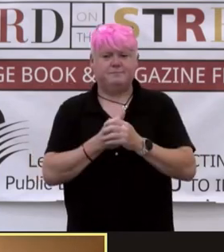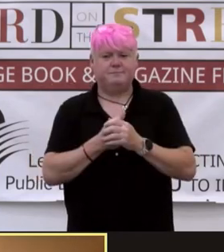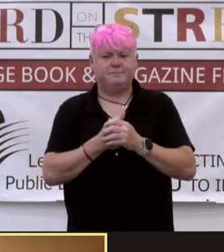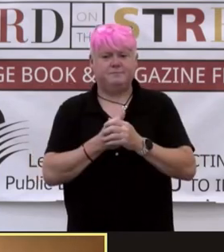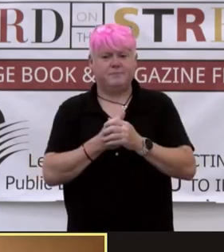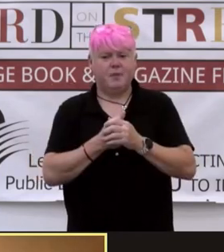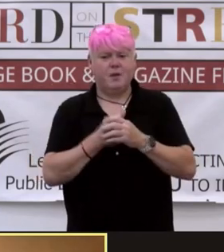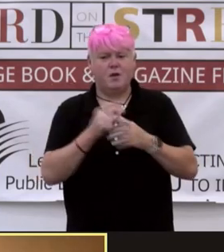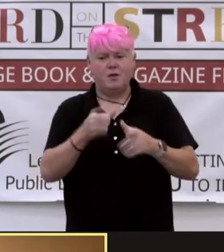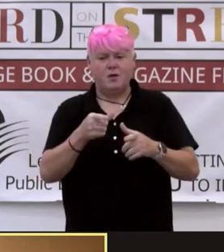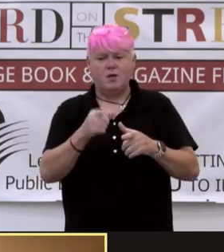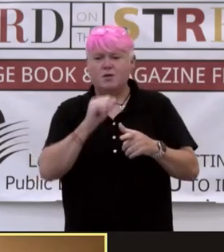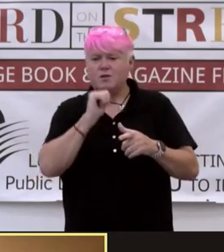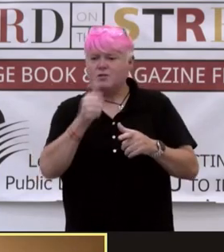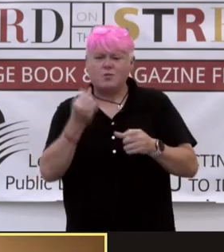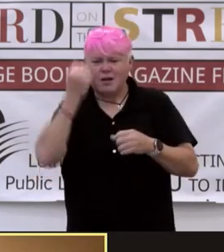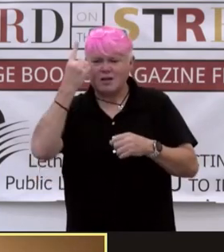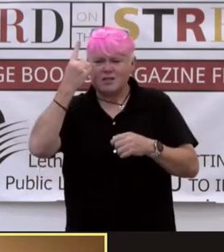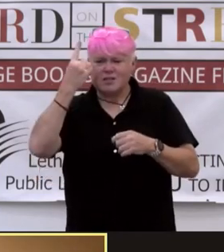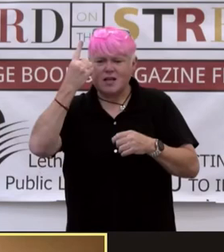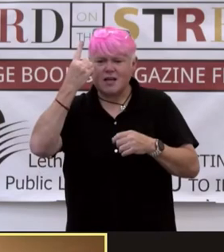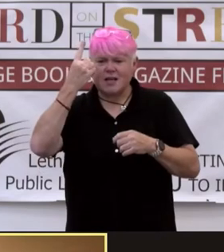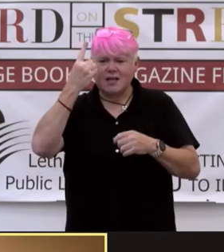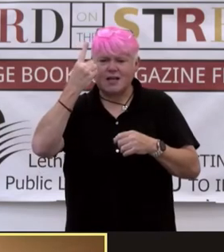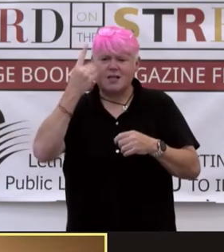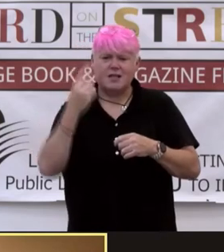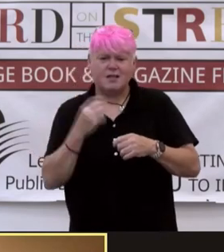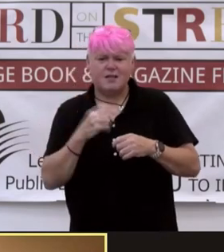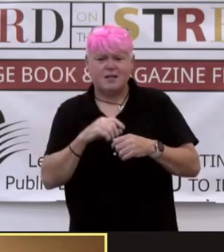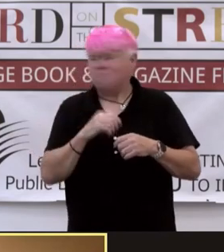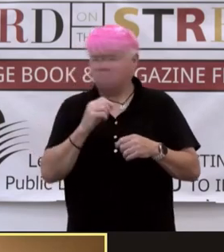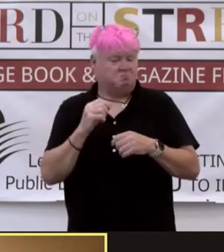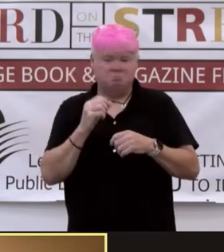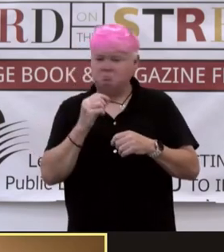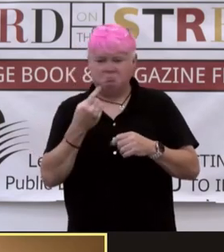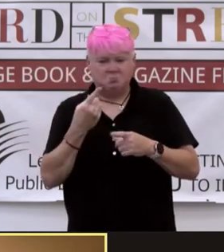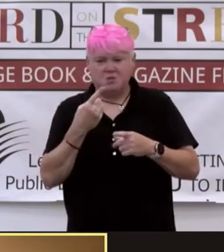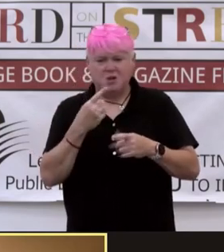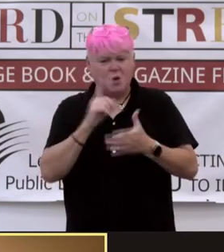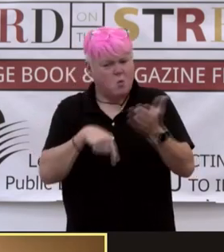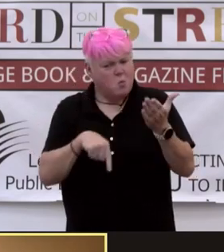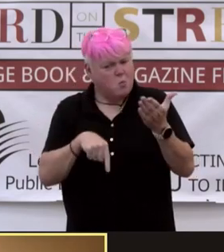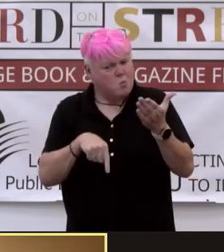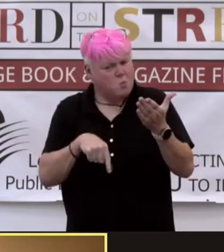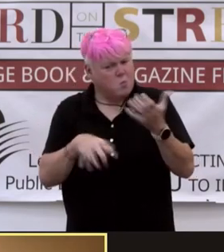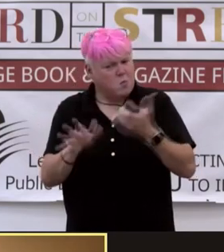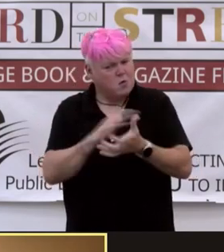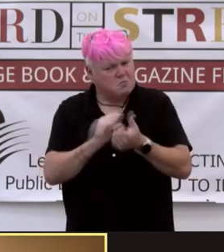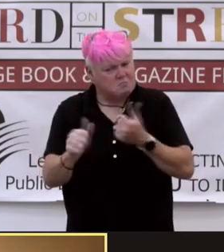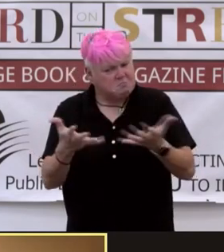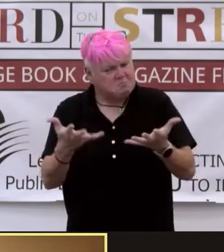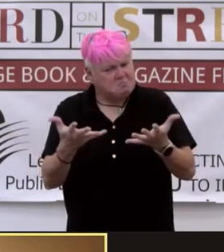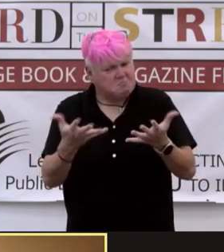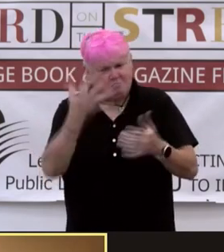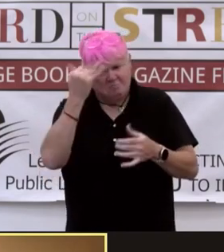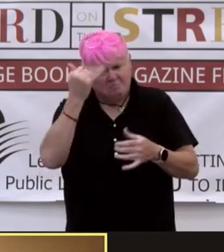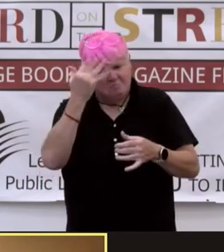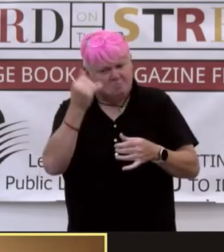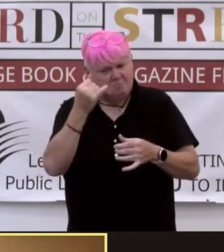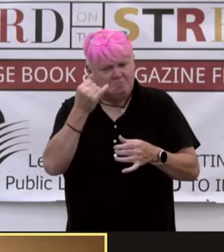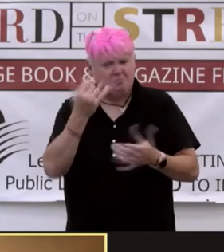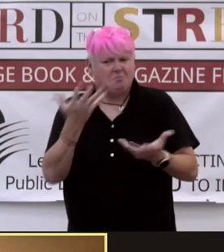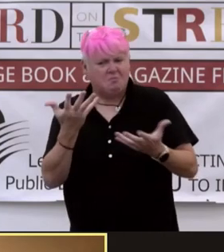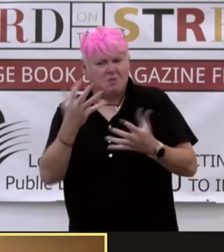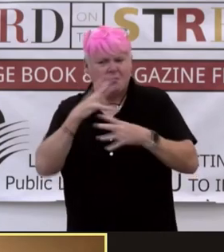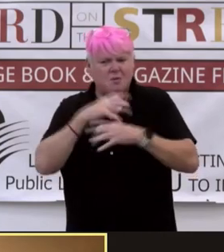You do not understand. Sunaina shakes her head. What could a spoiled princess like Bhavia know about grief? About